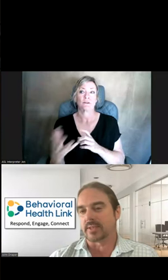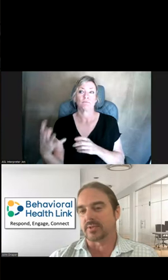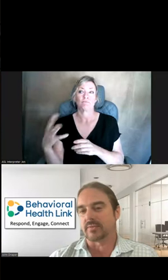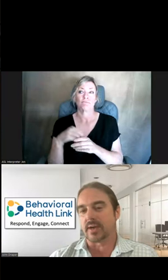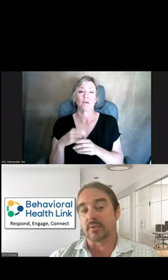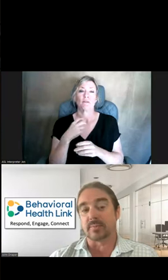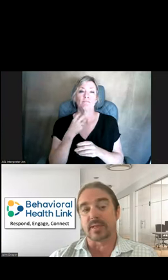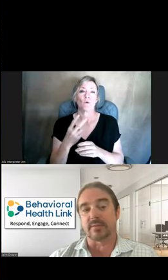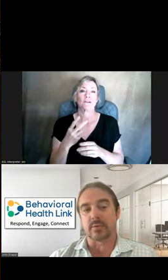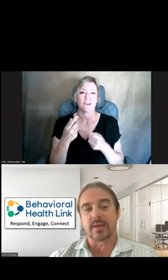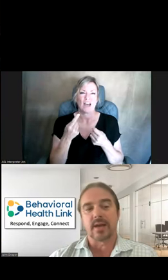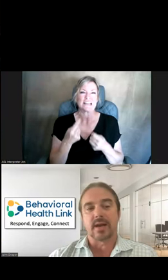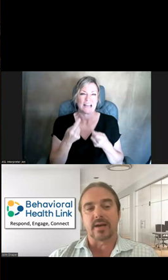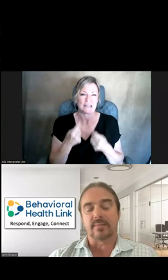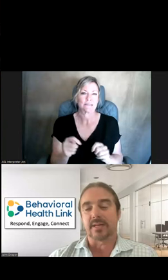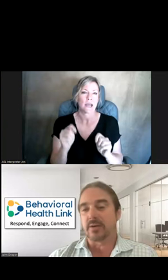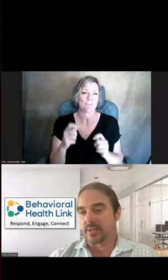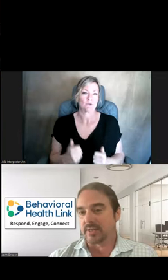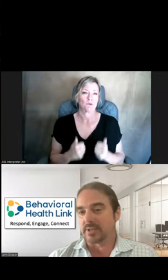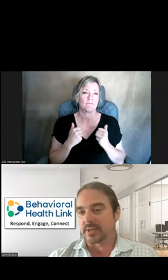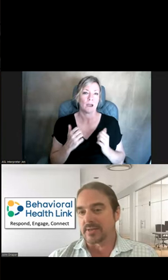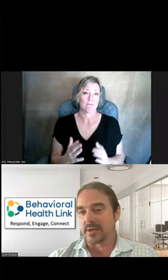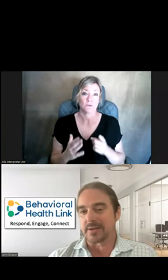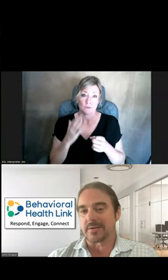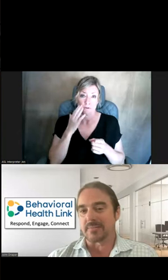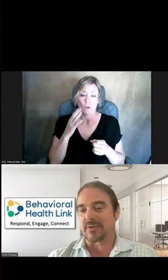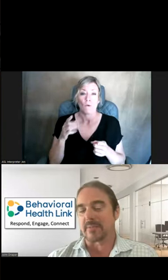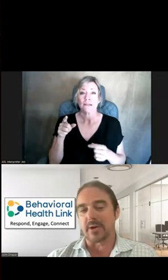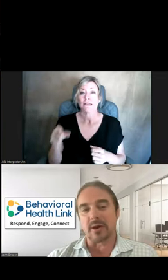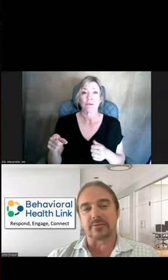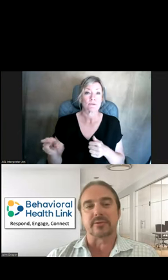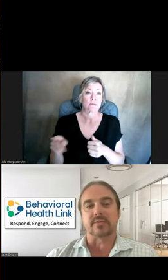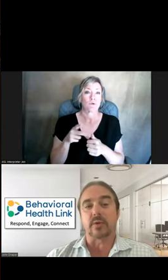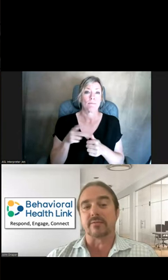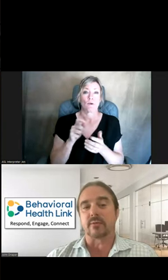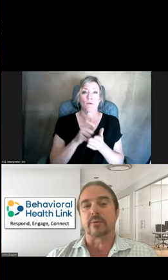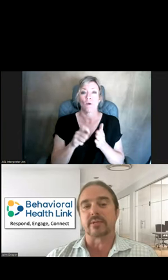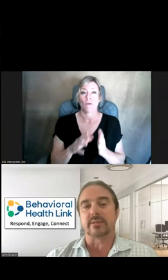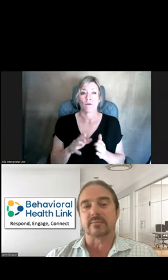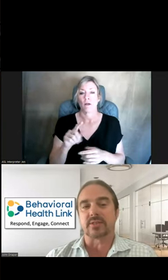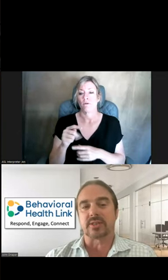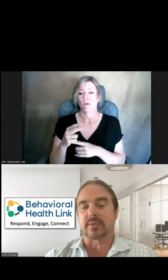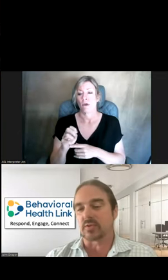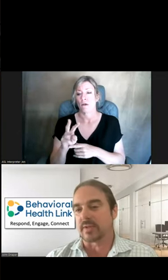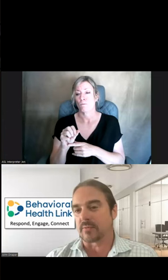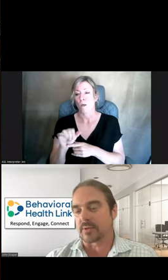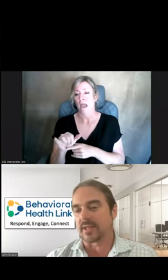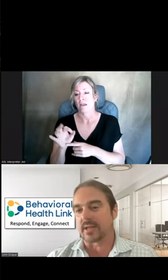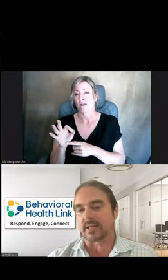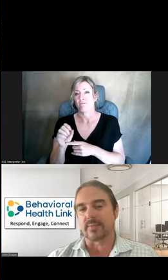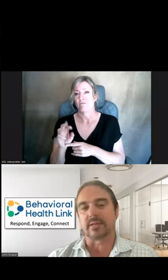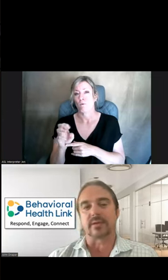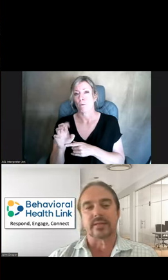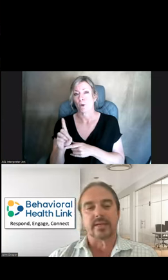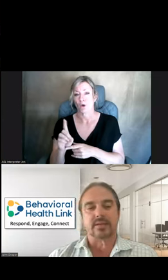suicide attempt survivors. Many of you may know that he was the primary author of The Way Forward, the seminal 2014